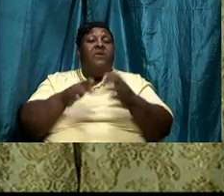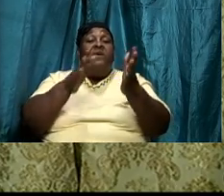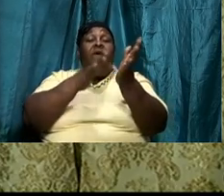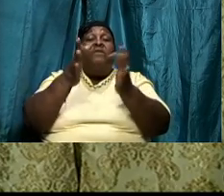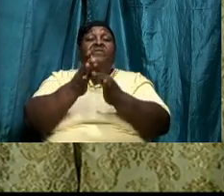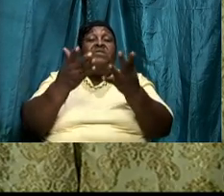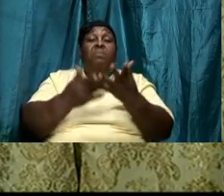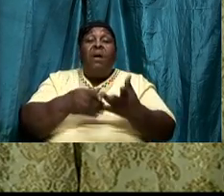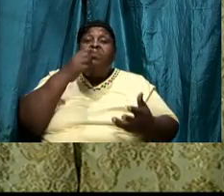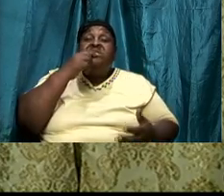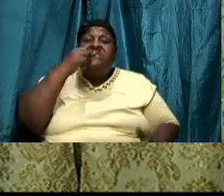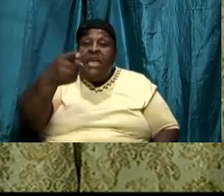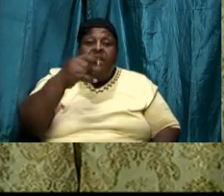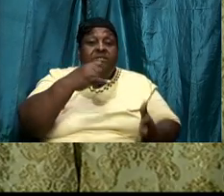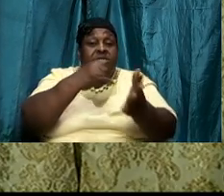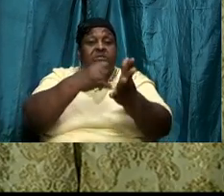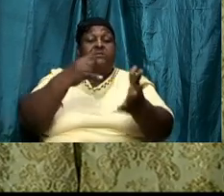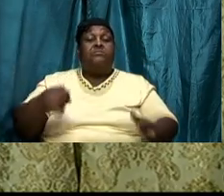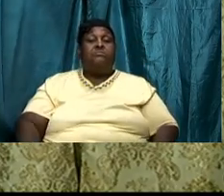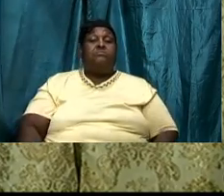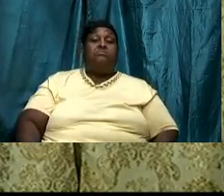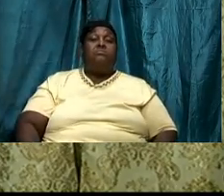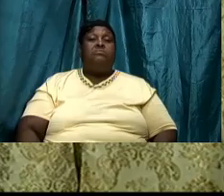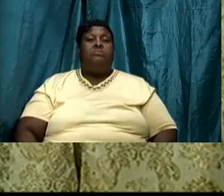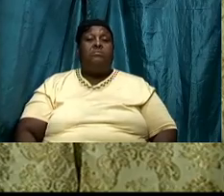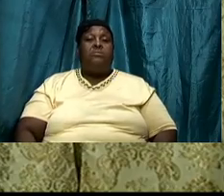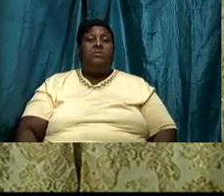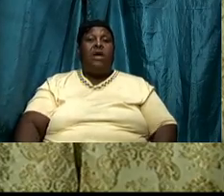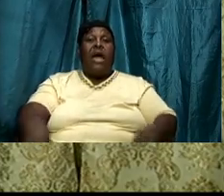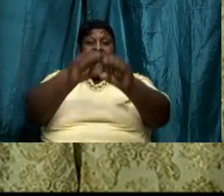systems of this world is under pressure